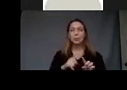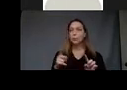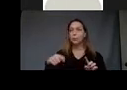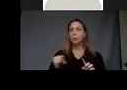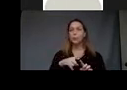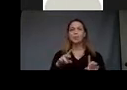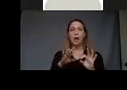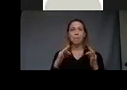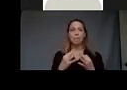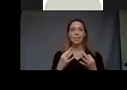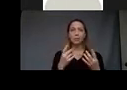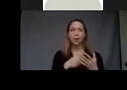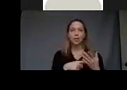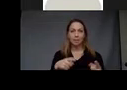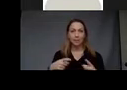scene.